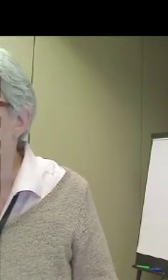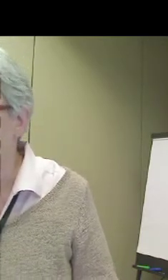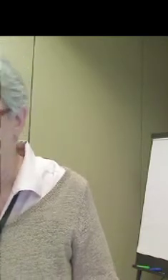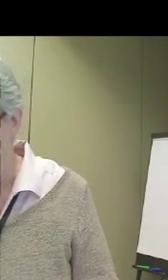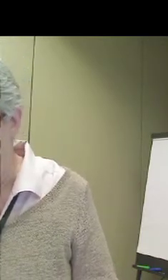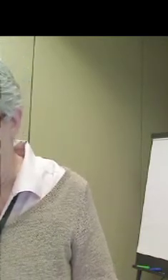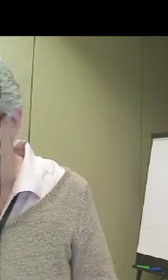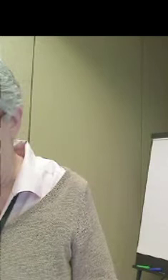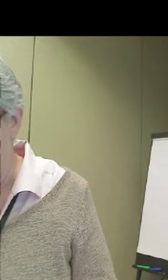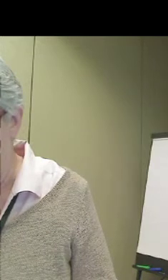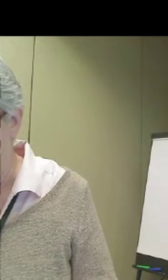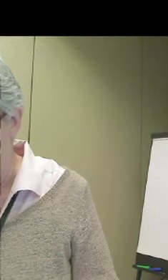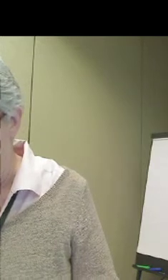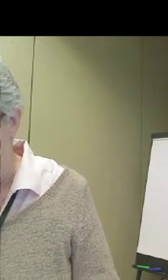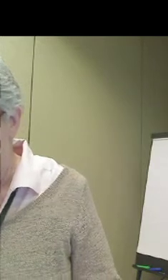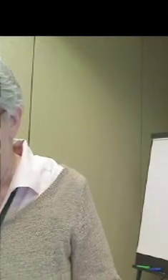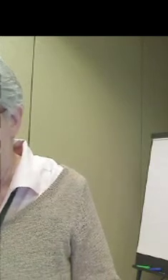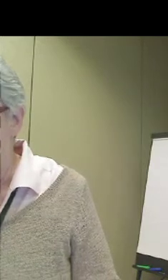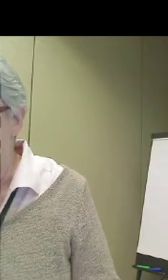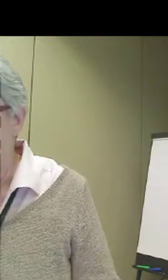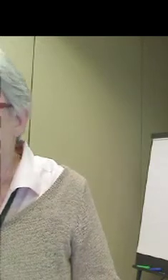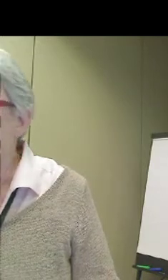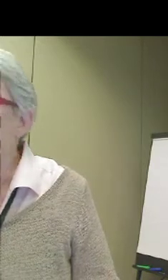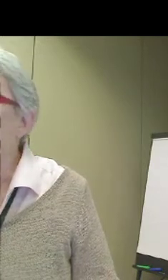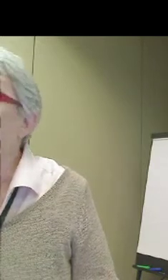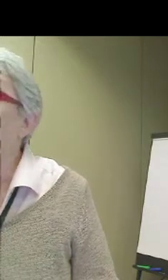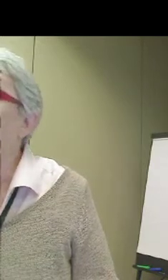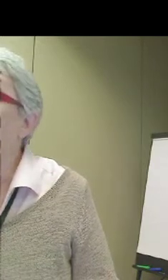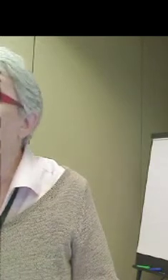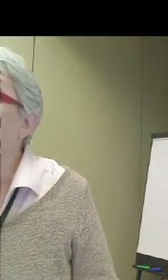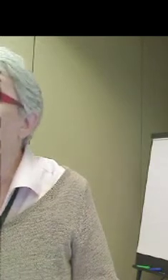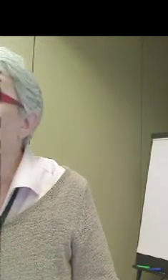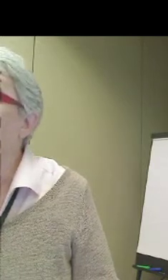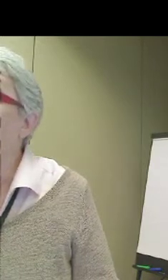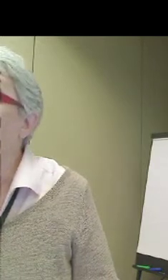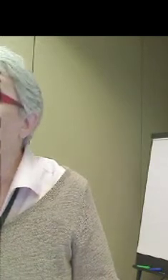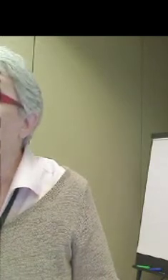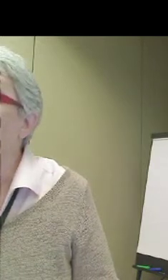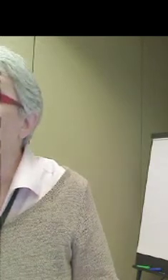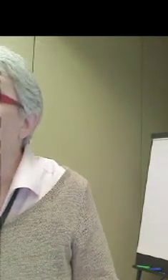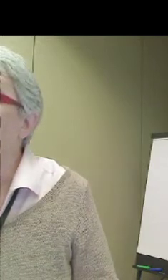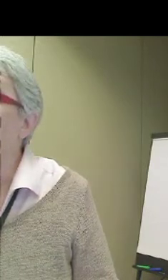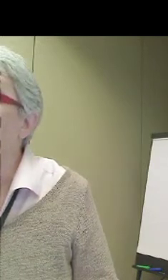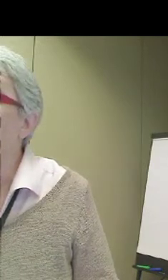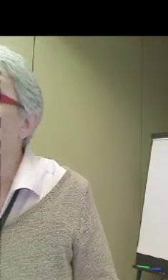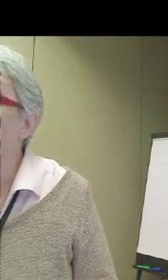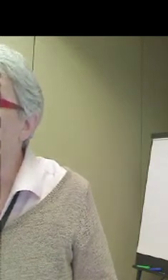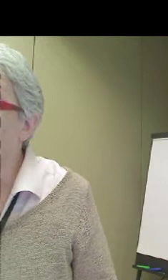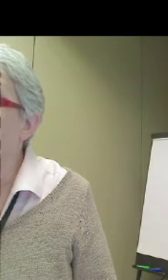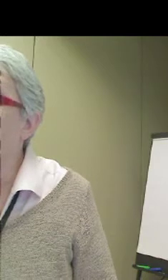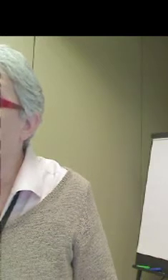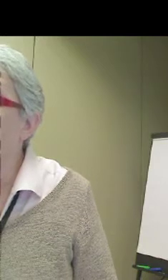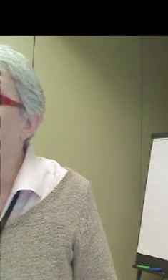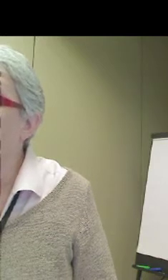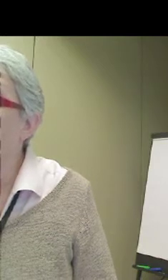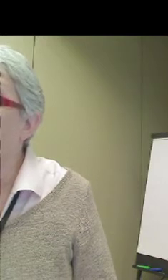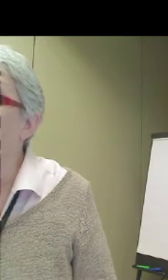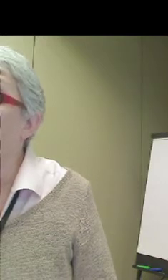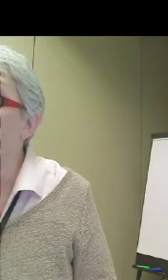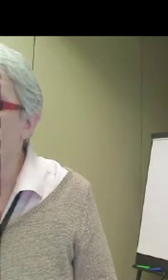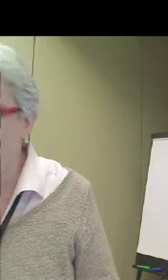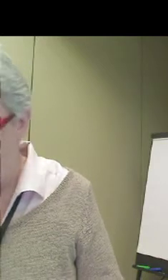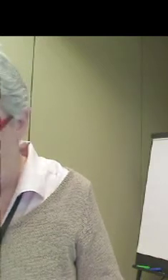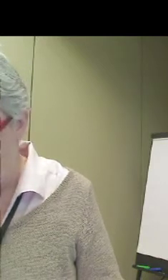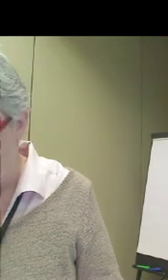this case by the deaf audience we were dealing with. After we had spent a year looking at a deaf gallery guide